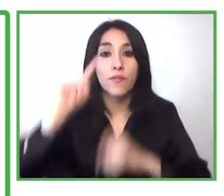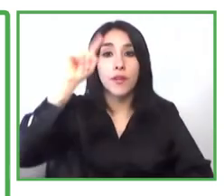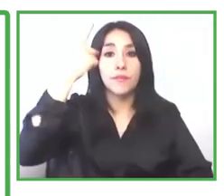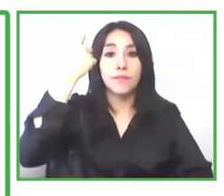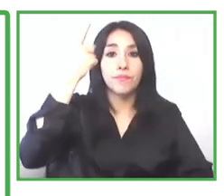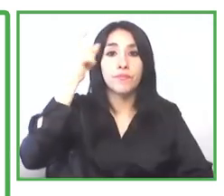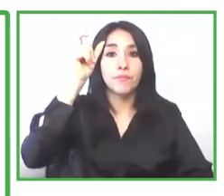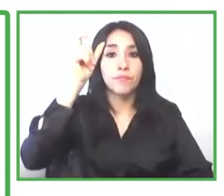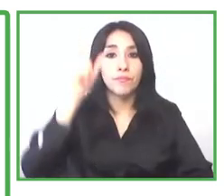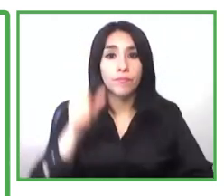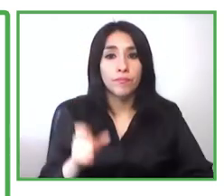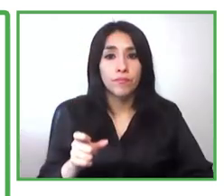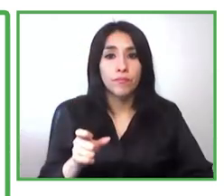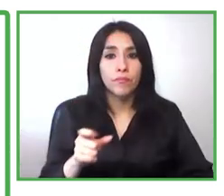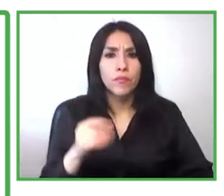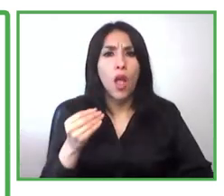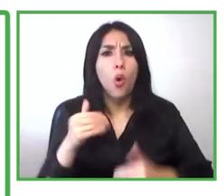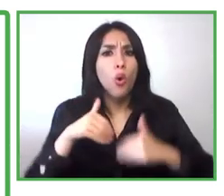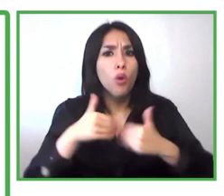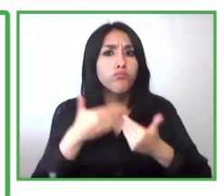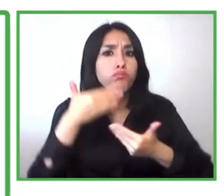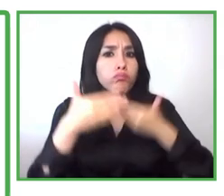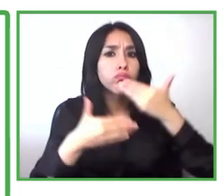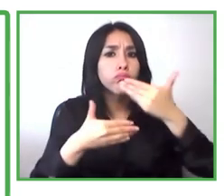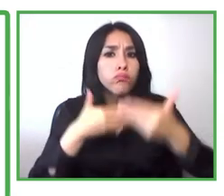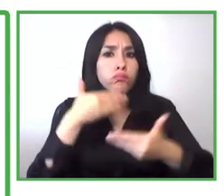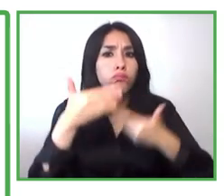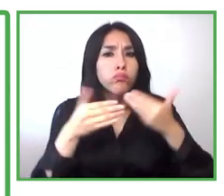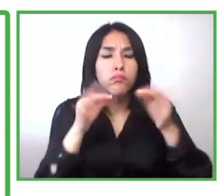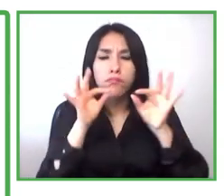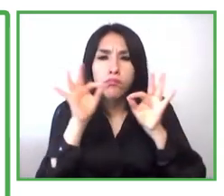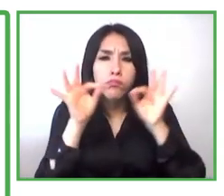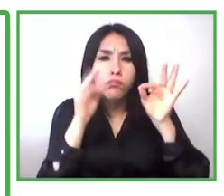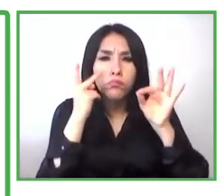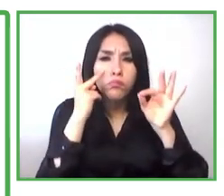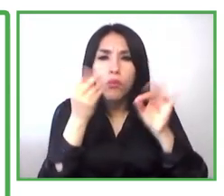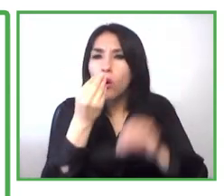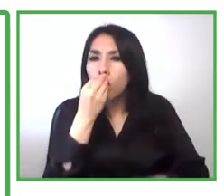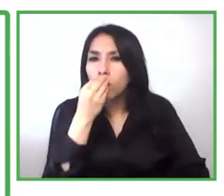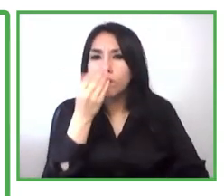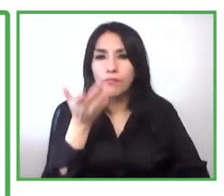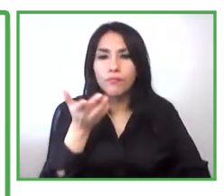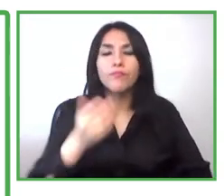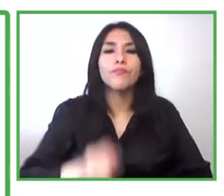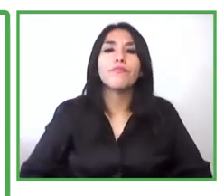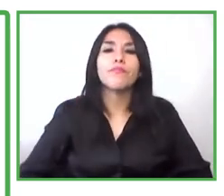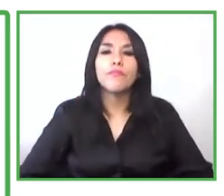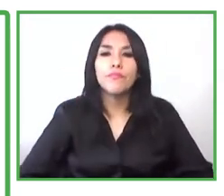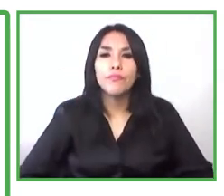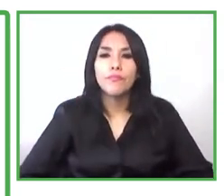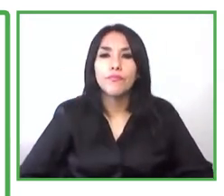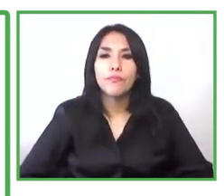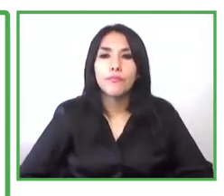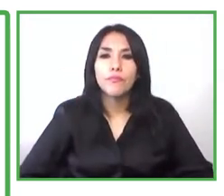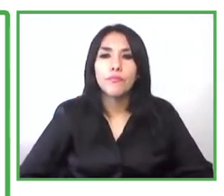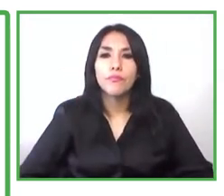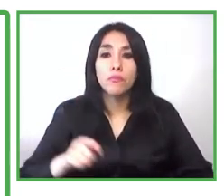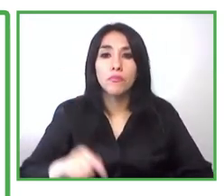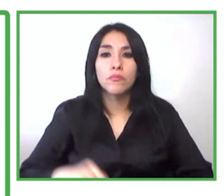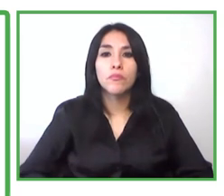a lot in this project project that could overcome all expectations in relating with